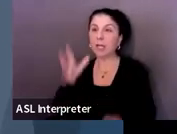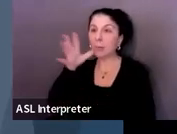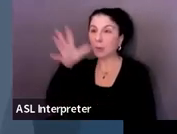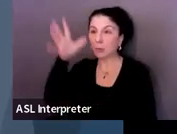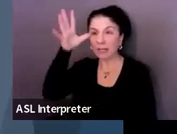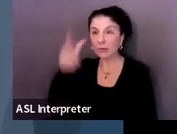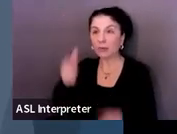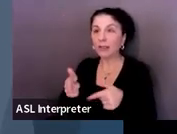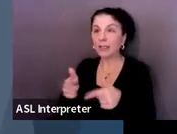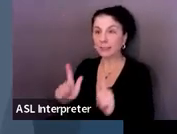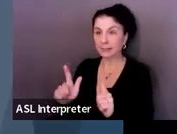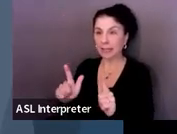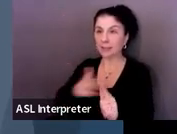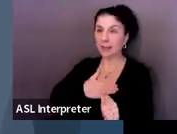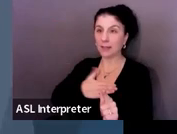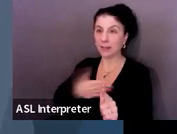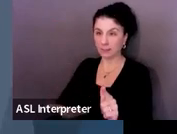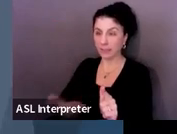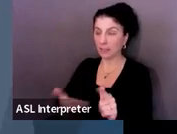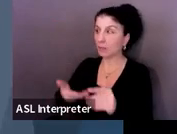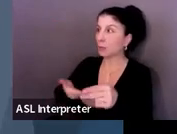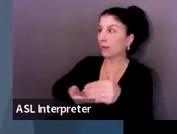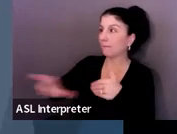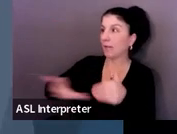agencies form, if you need the form.